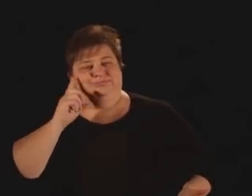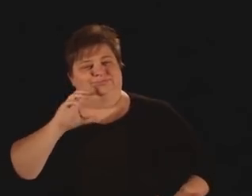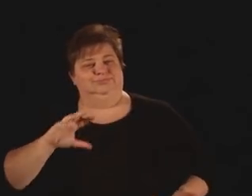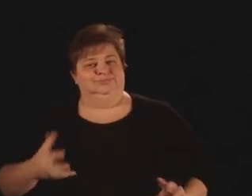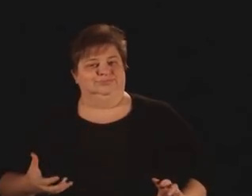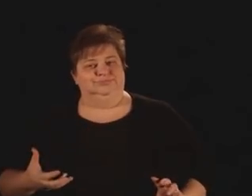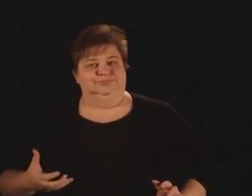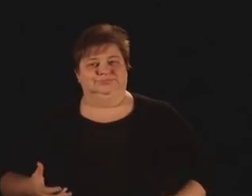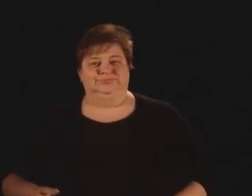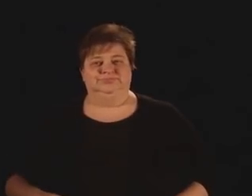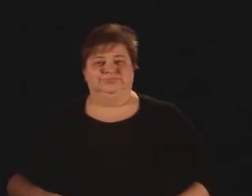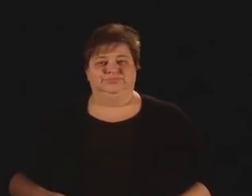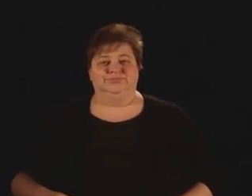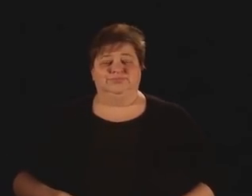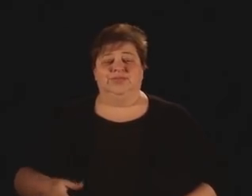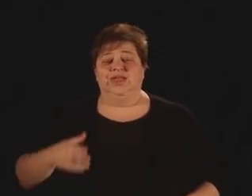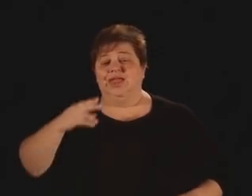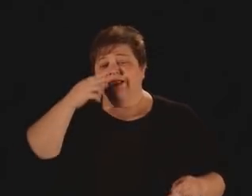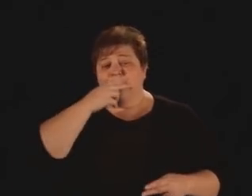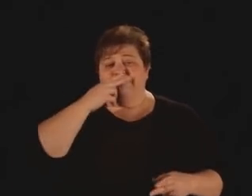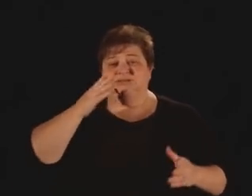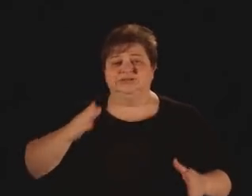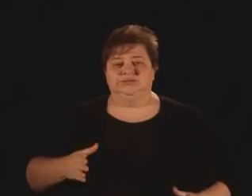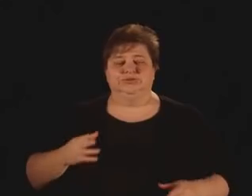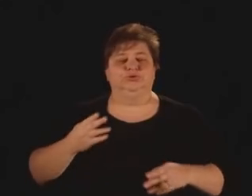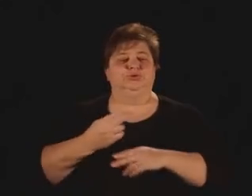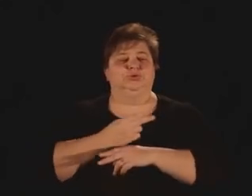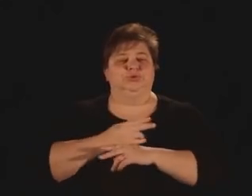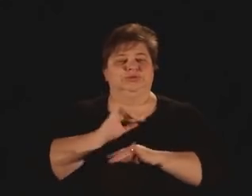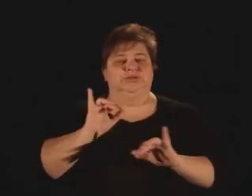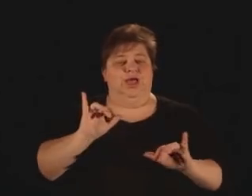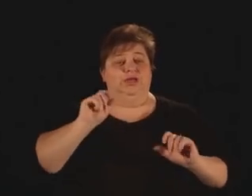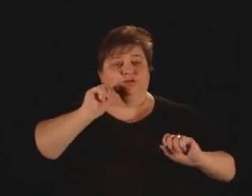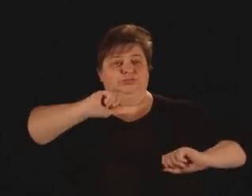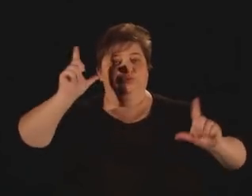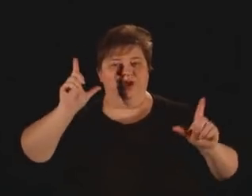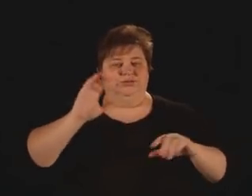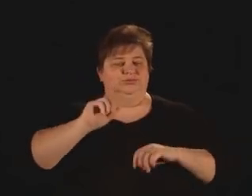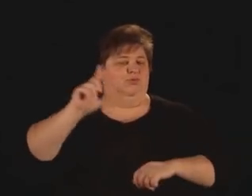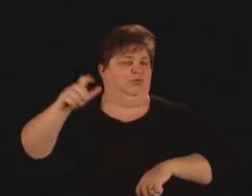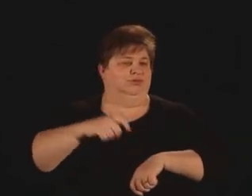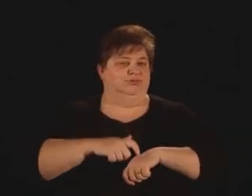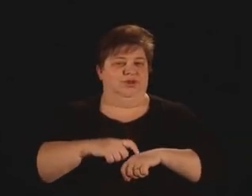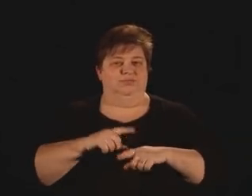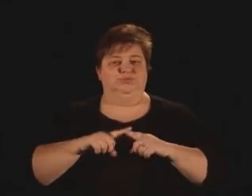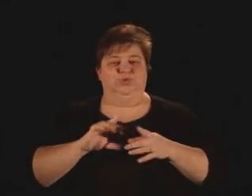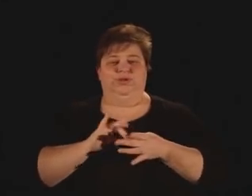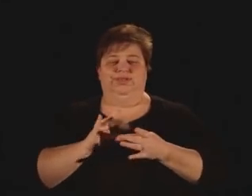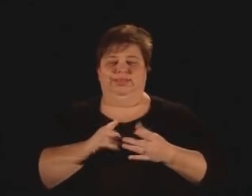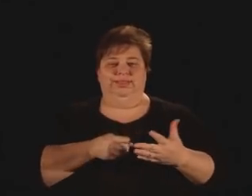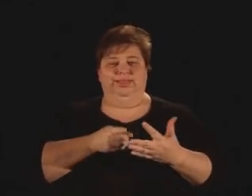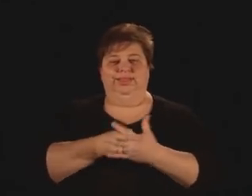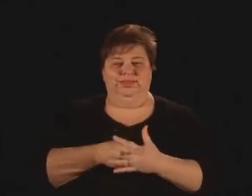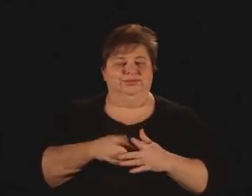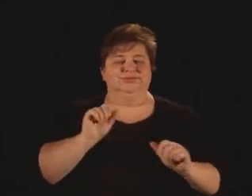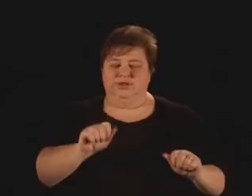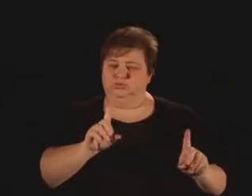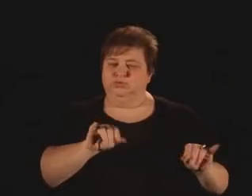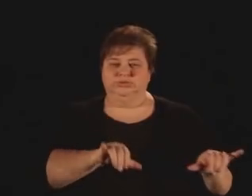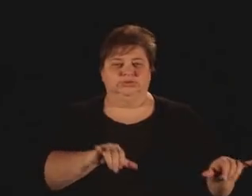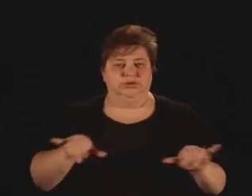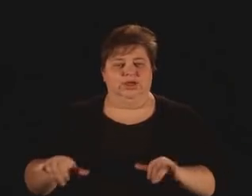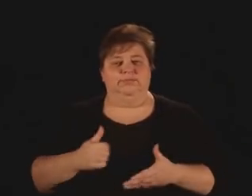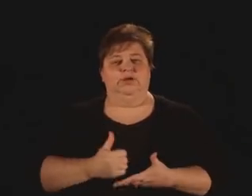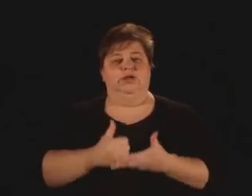time, and you can, too, to be the creator of richer lives. And here's a little bonus.